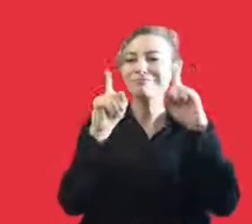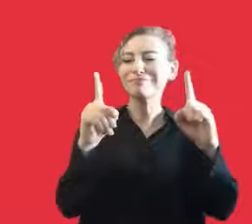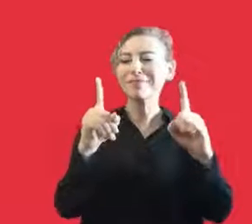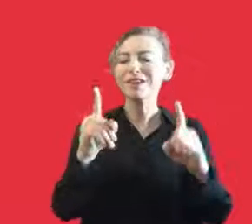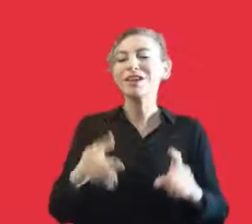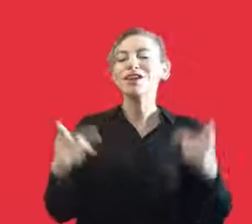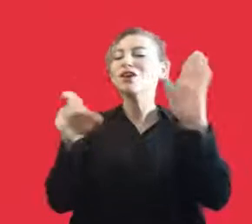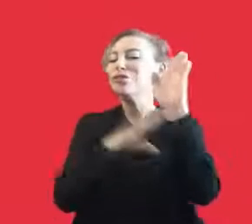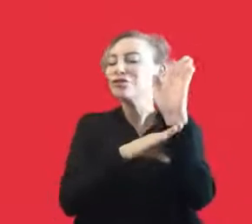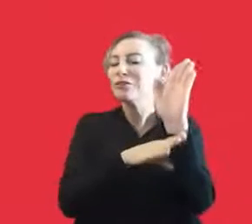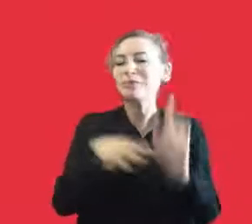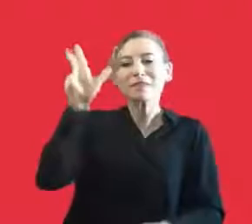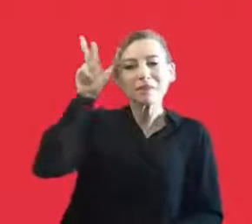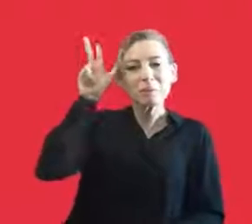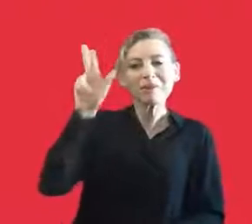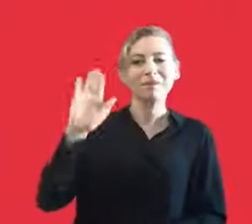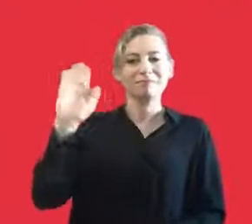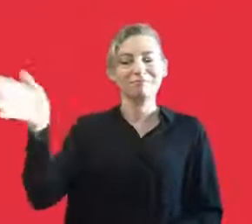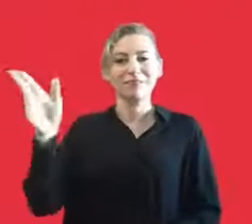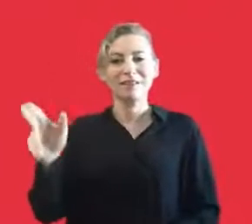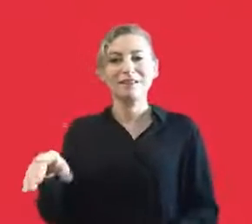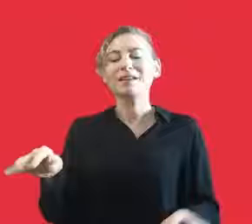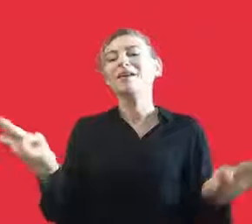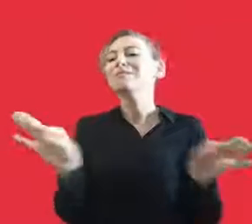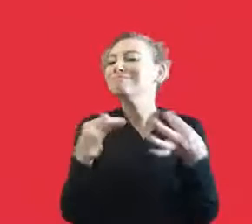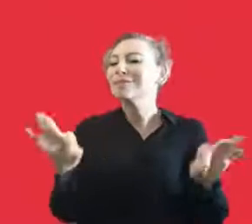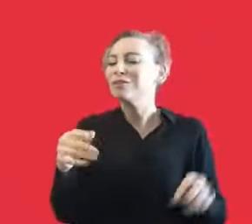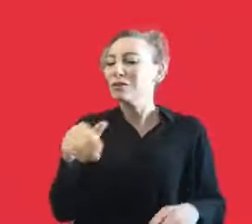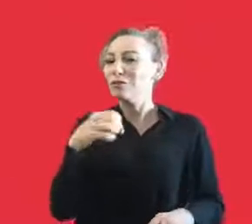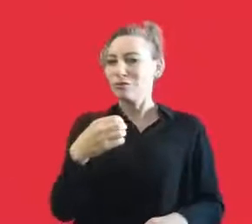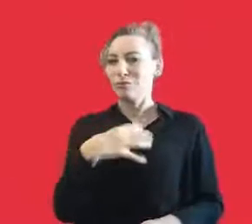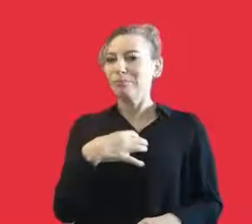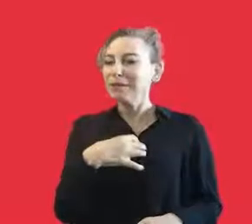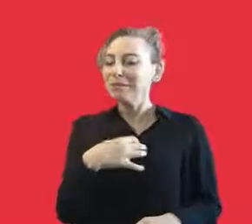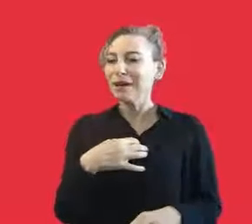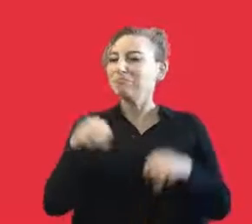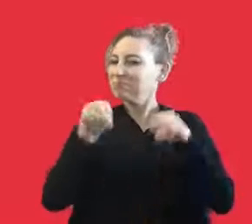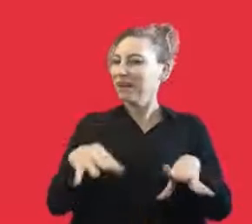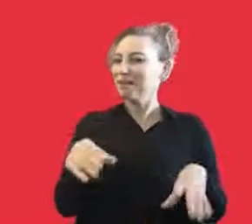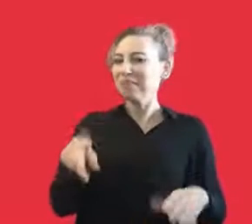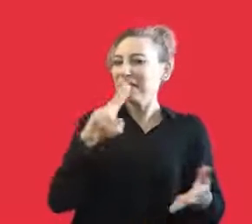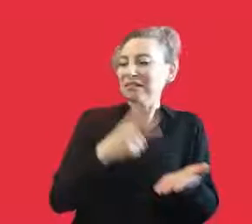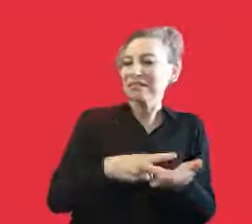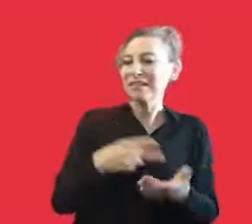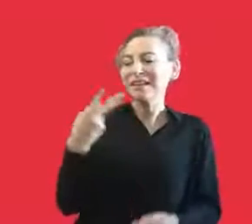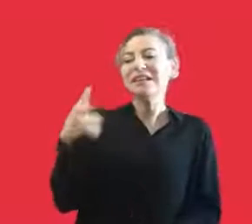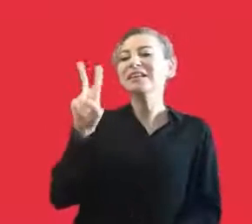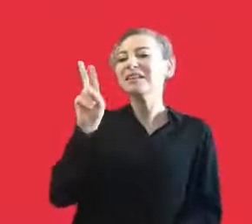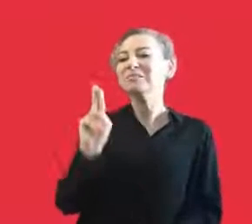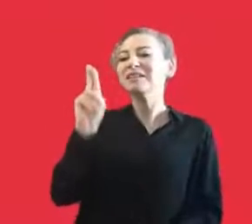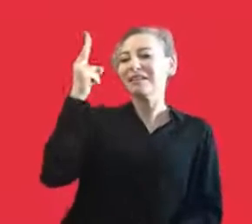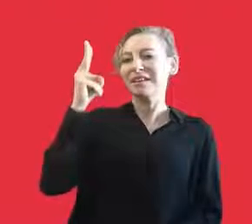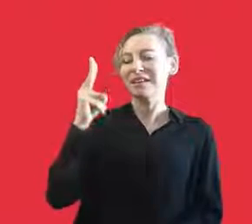and Cihan decided to go to the US to continue his education. And he left the choir to me. And I became